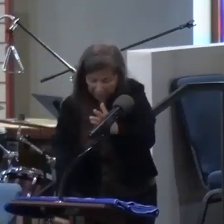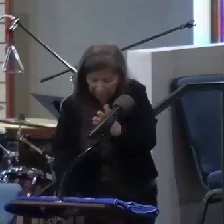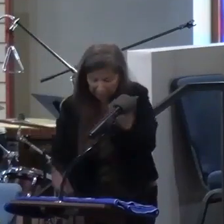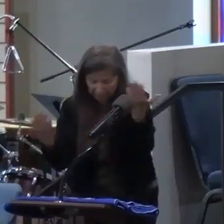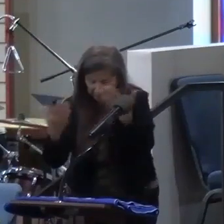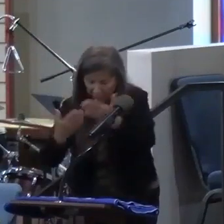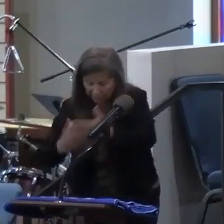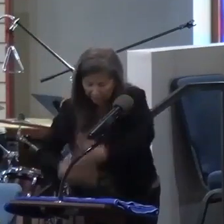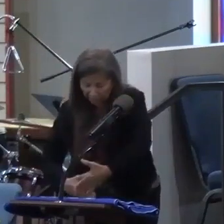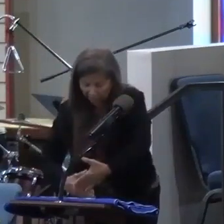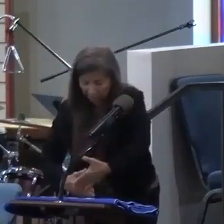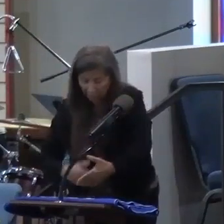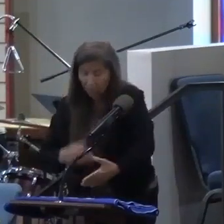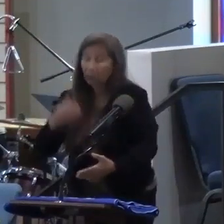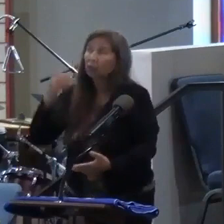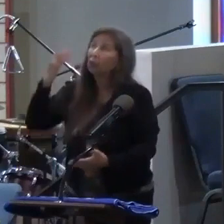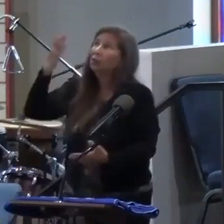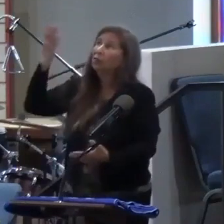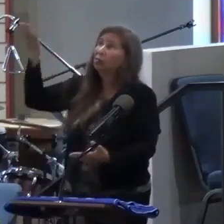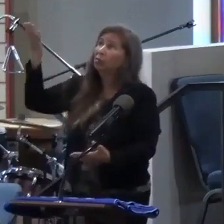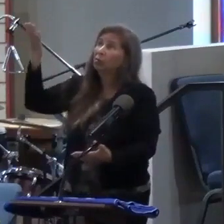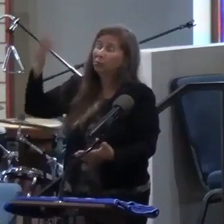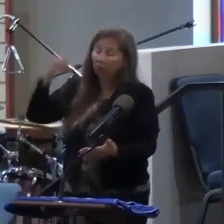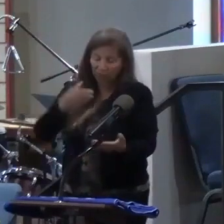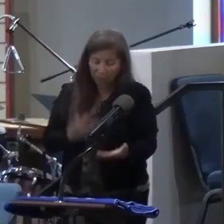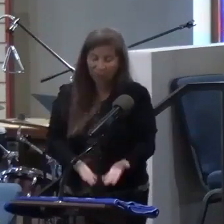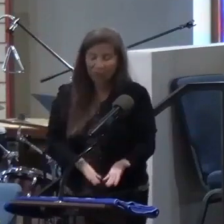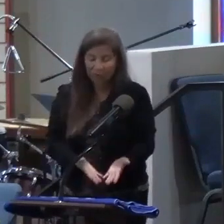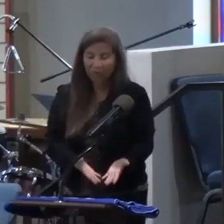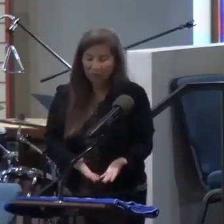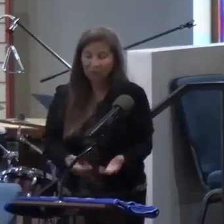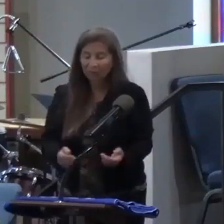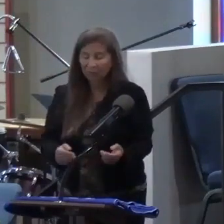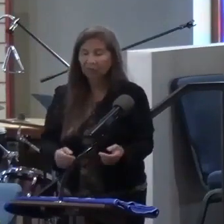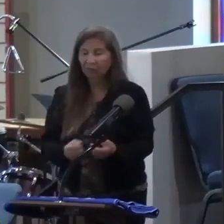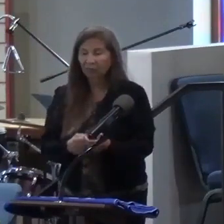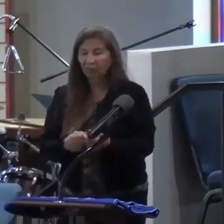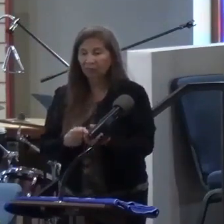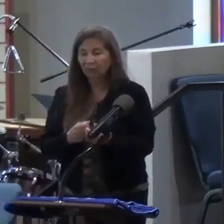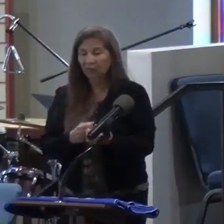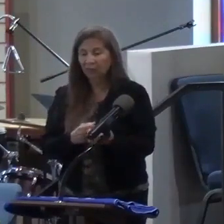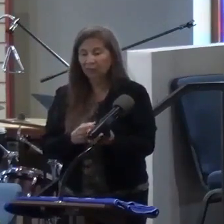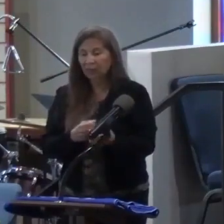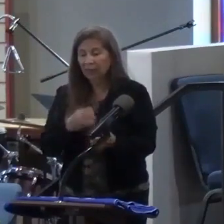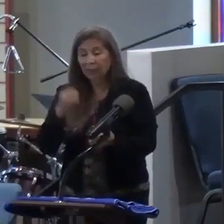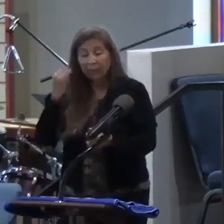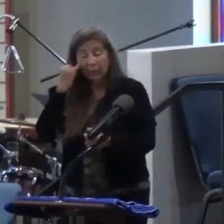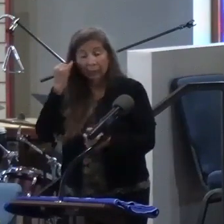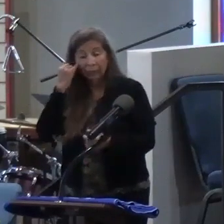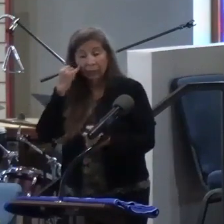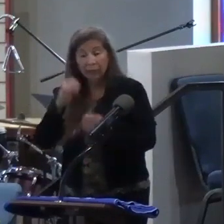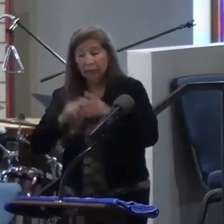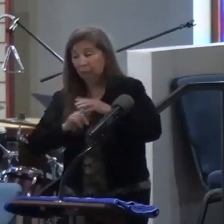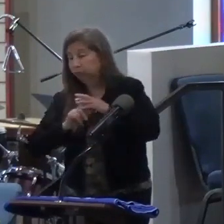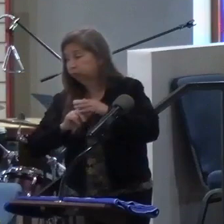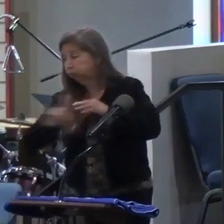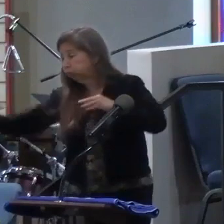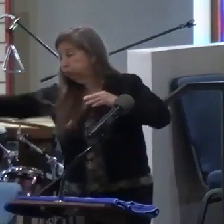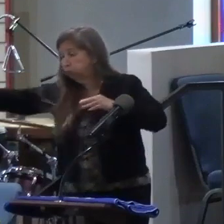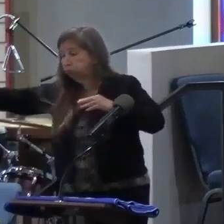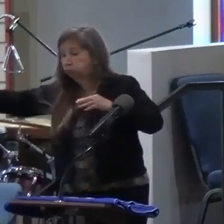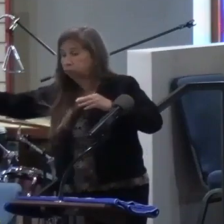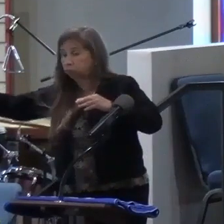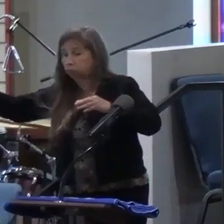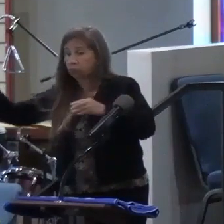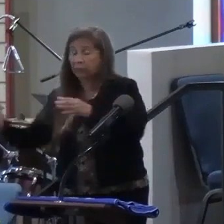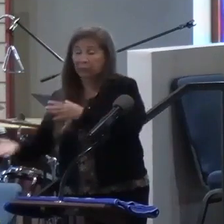darkest depths, wherever that may be, you're there also. If I decide to take off and rise on the wings of the